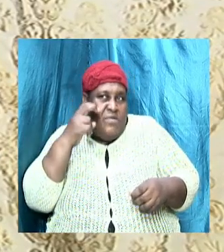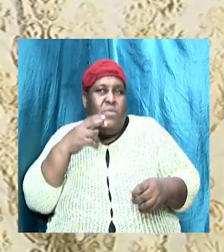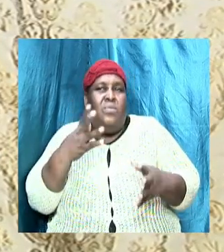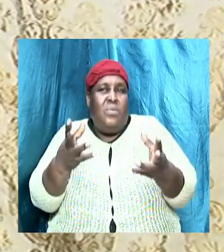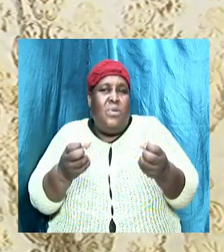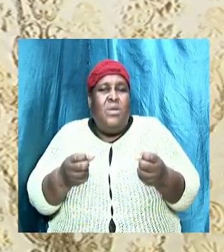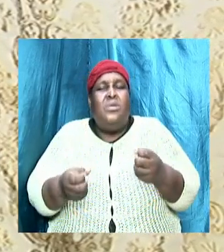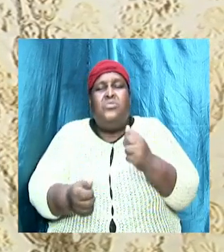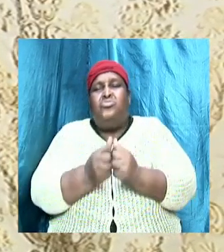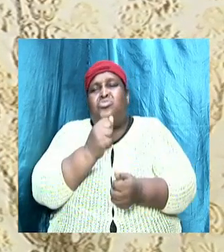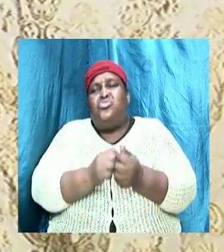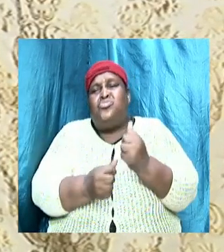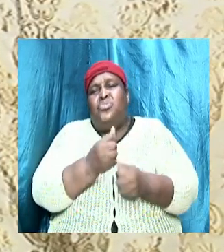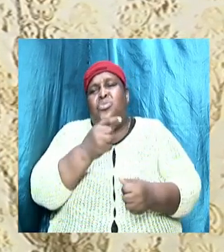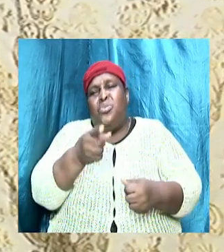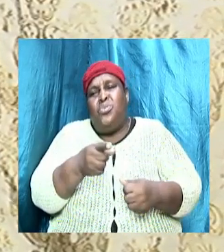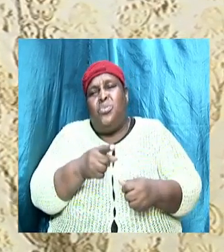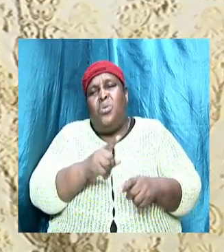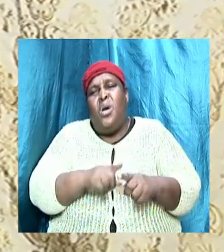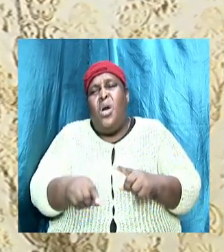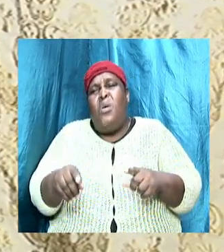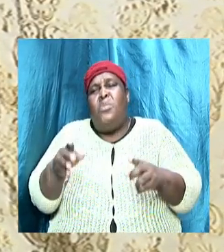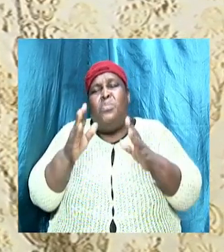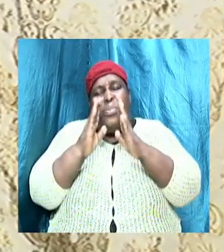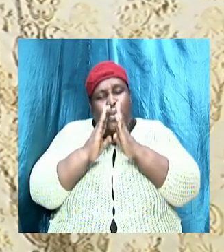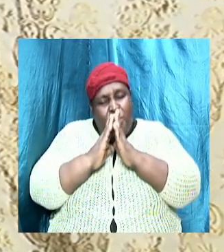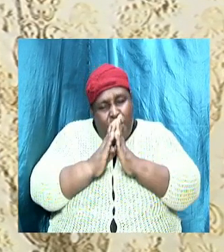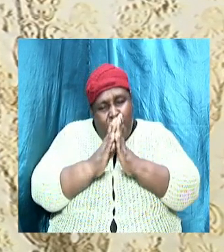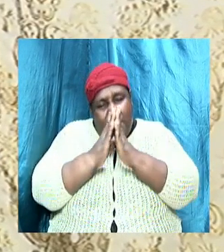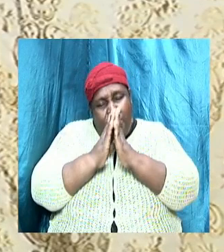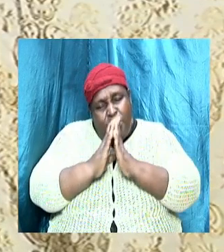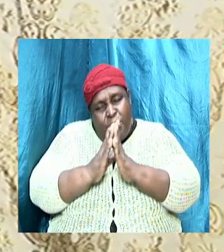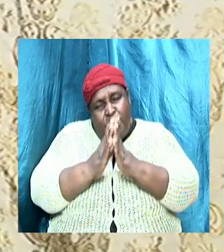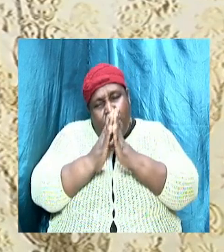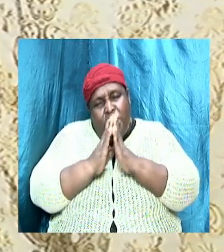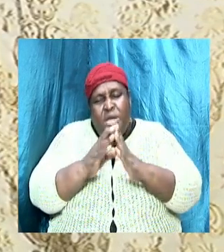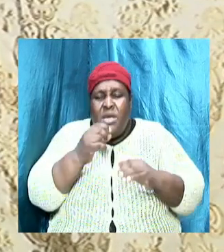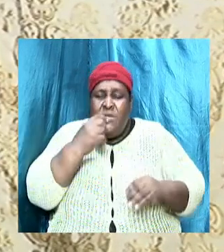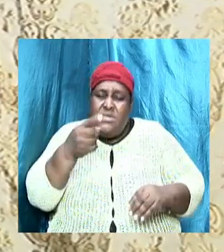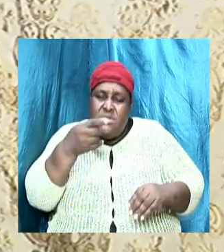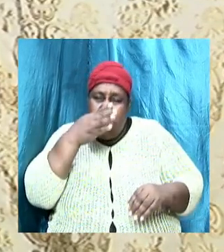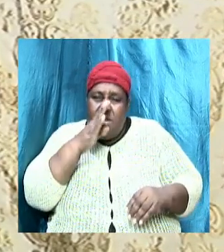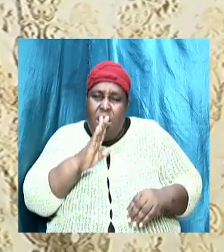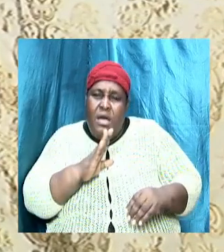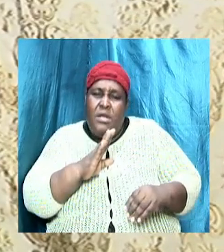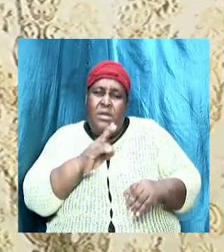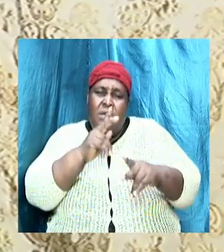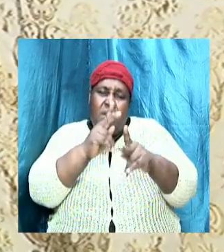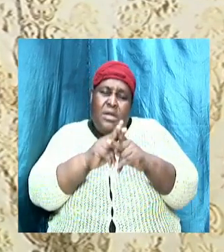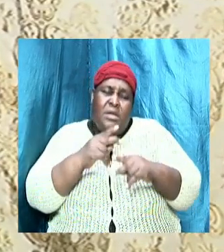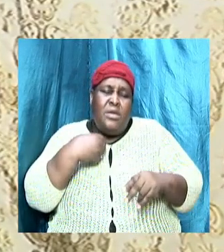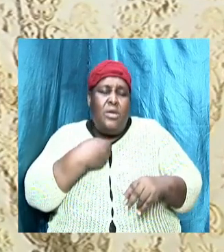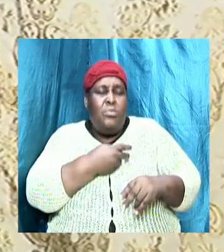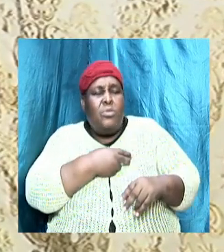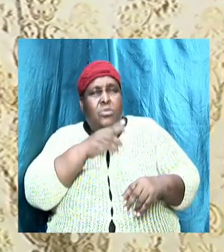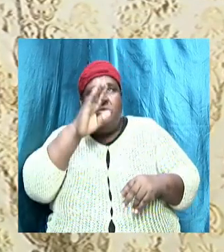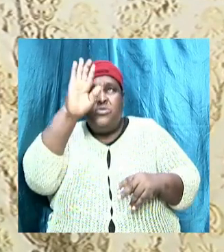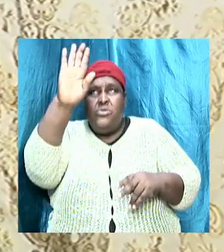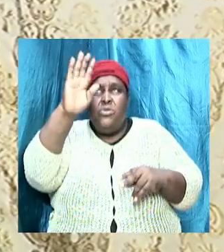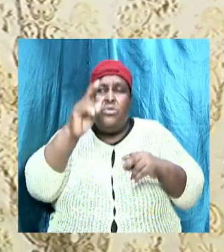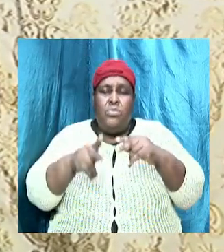been praying there is a burden in my spirit and I have been praying and I have been saying, God, keep us, your people.